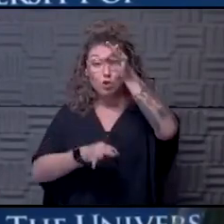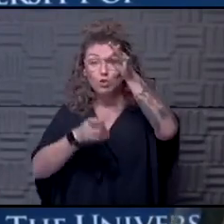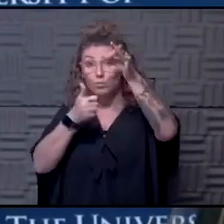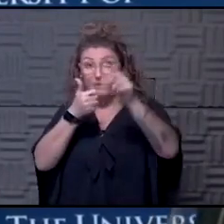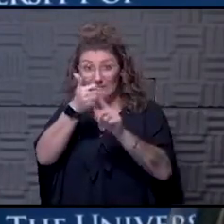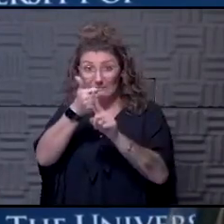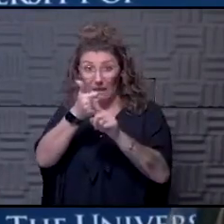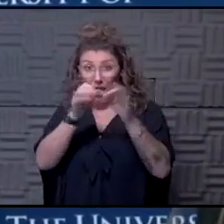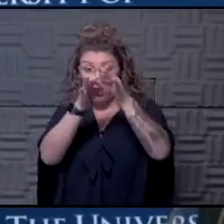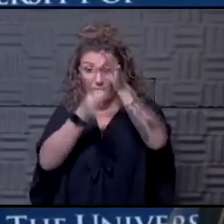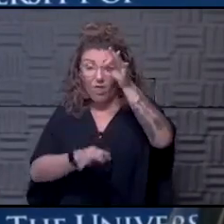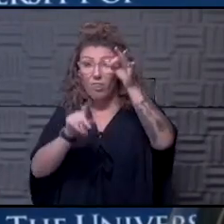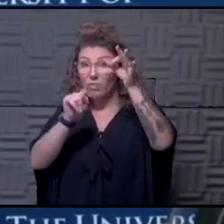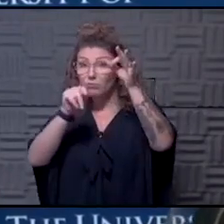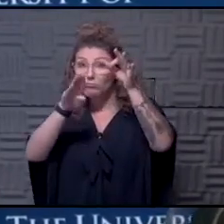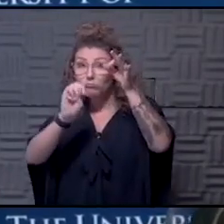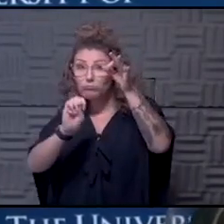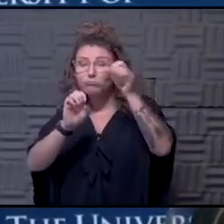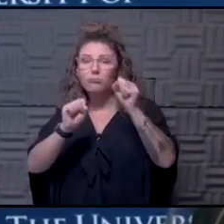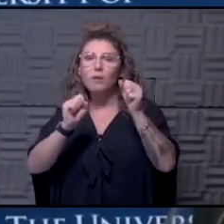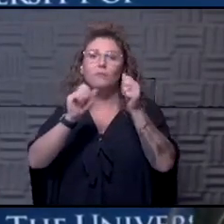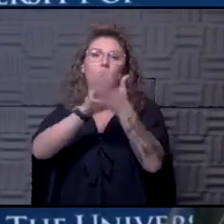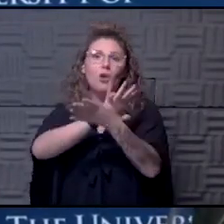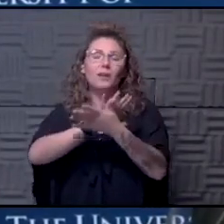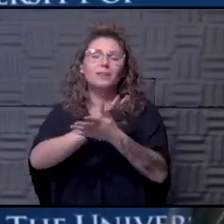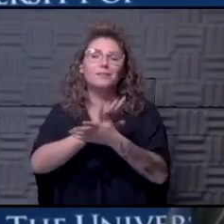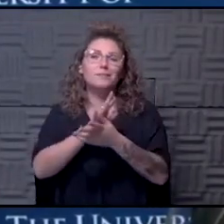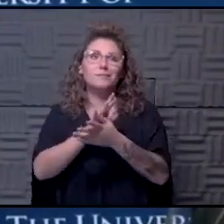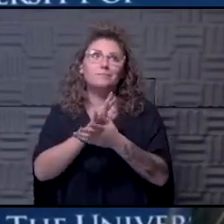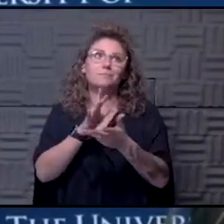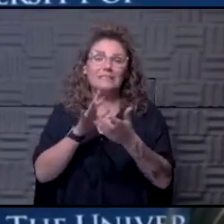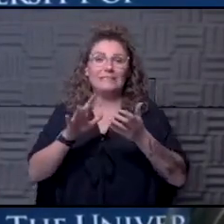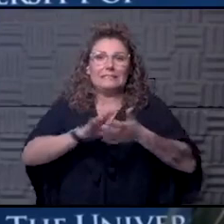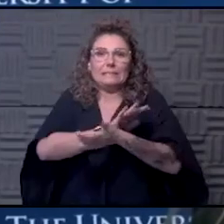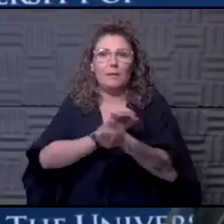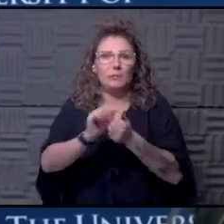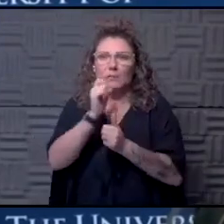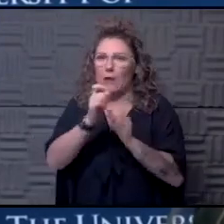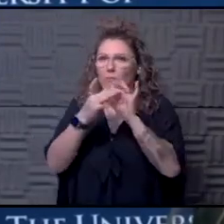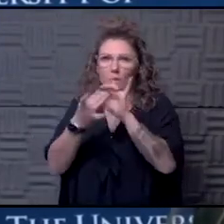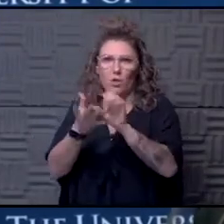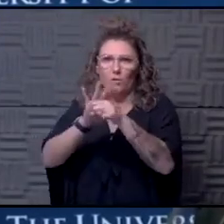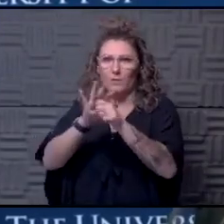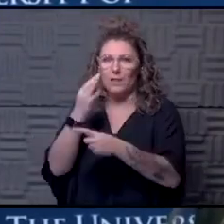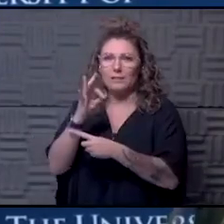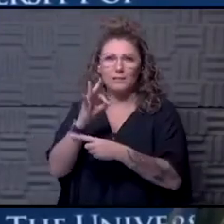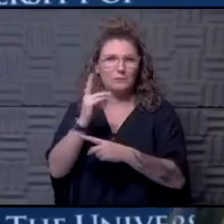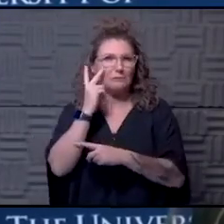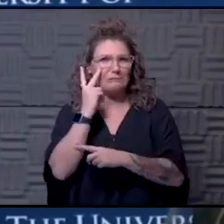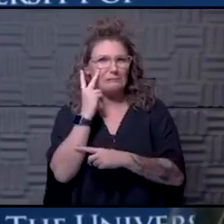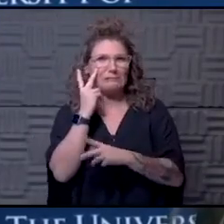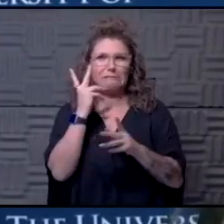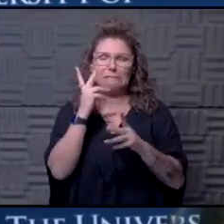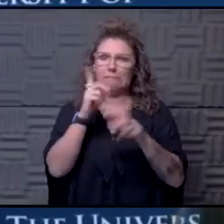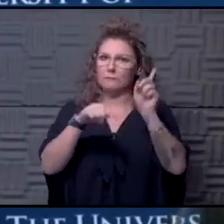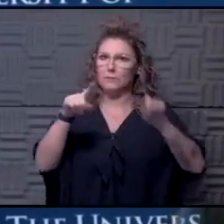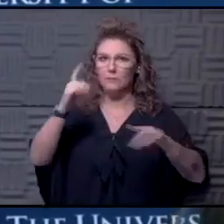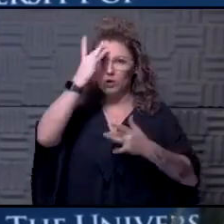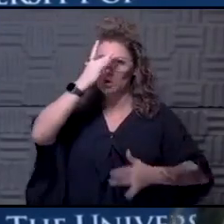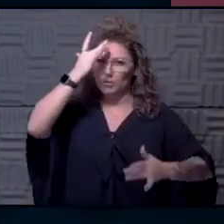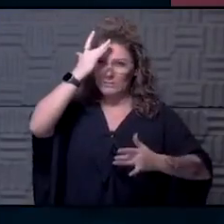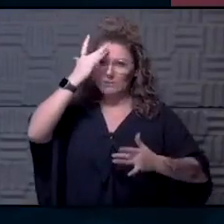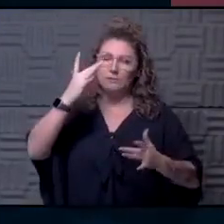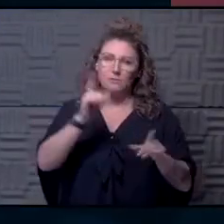damage, which isn't necessarily COVID-19 related. You can see that with different diseases as well.